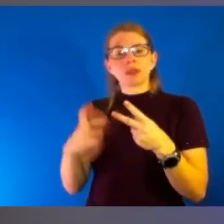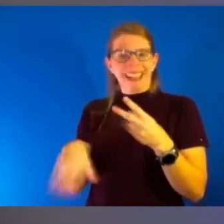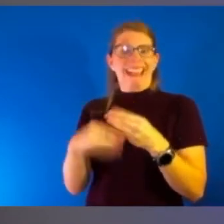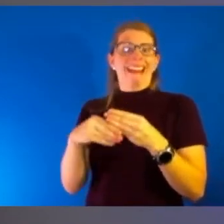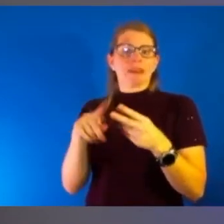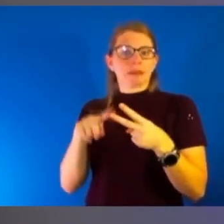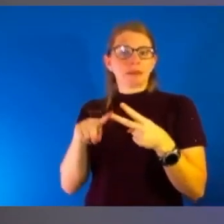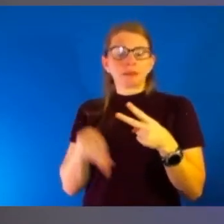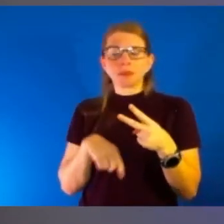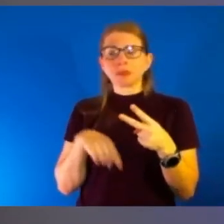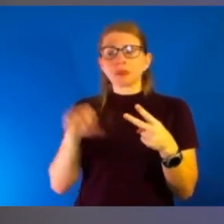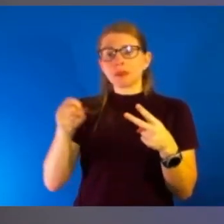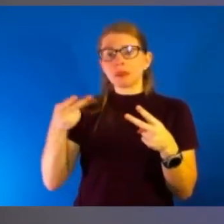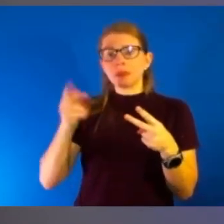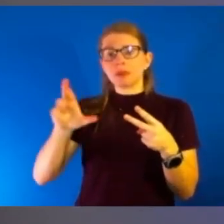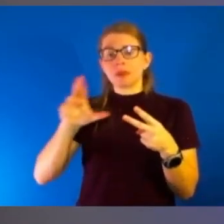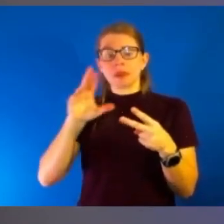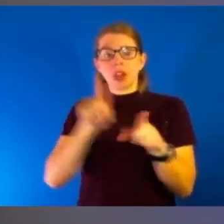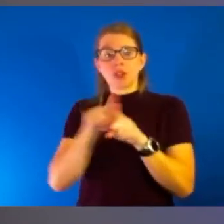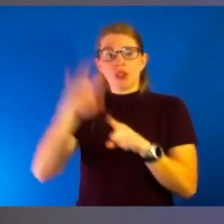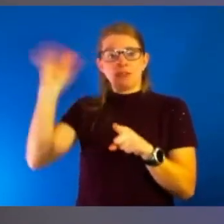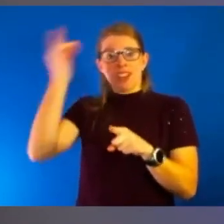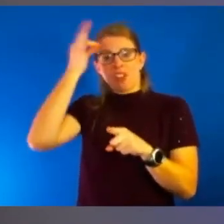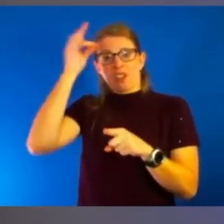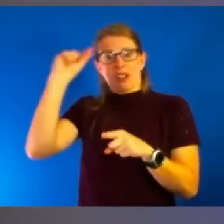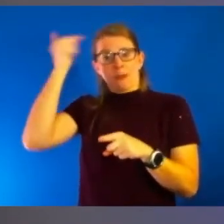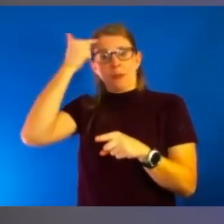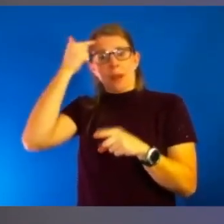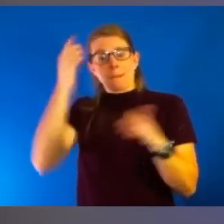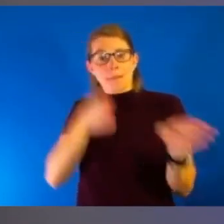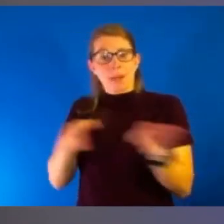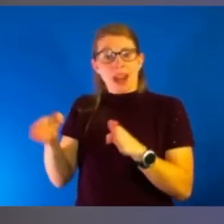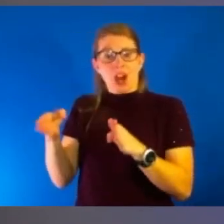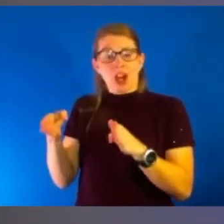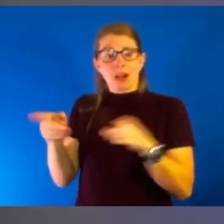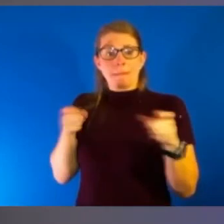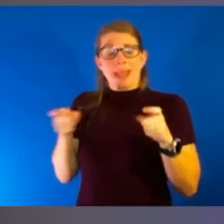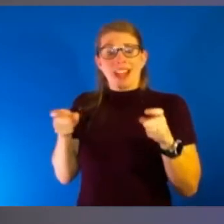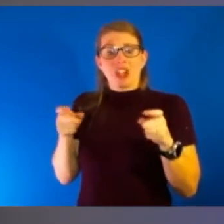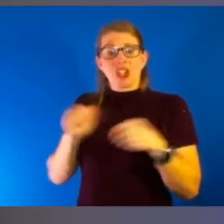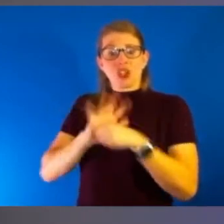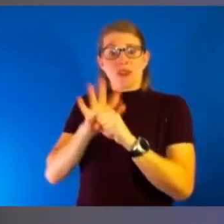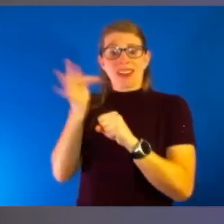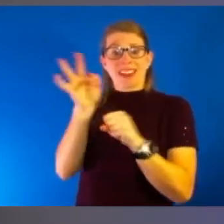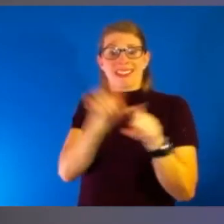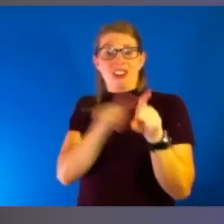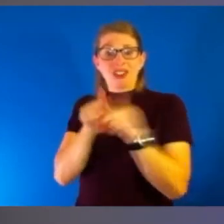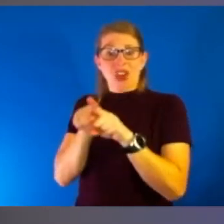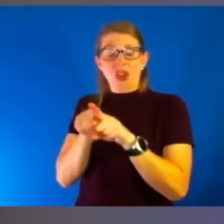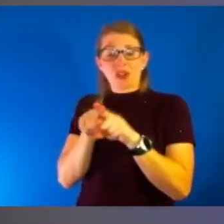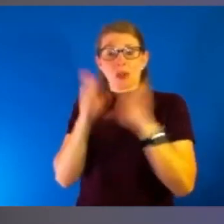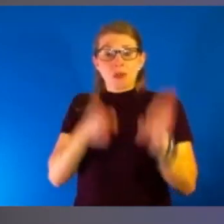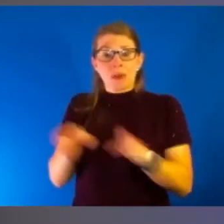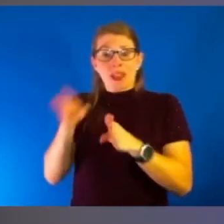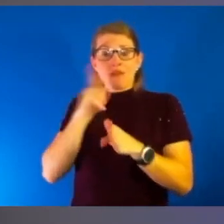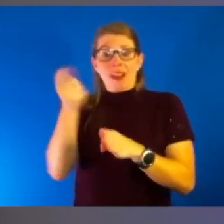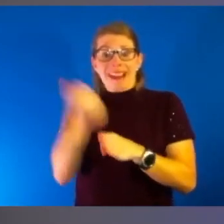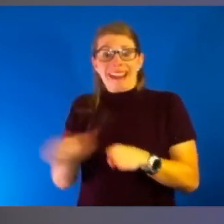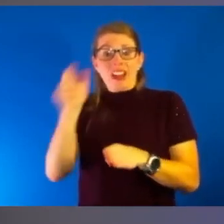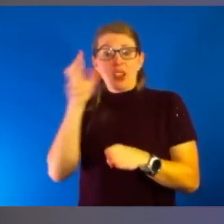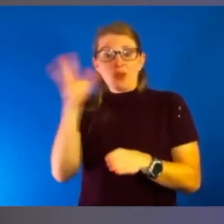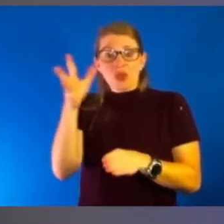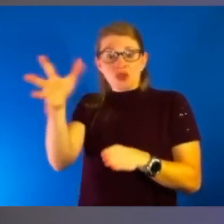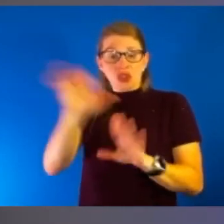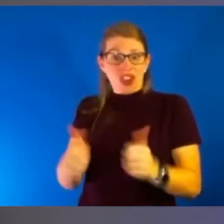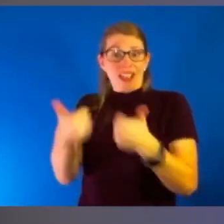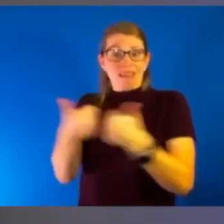ASPR and the federal government is preparing to manage COVID-19 and be prepared for any future challenges that we